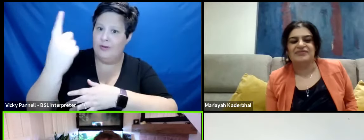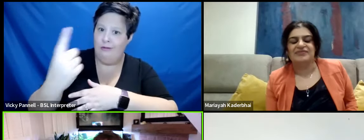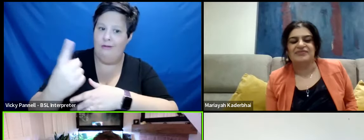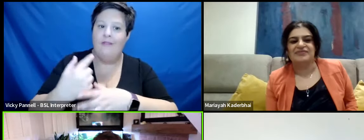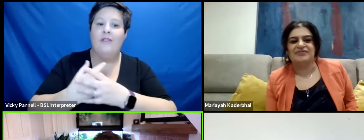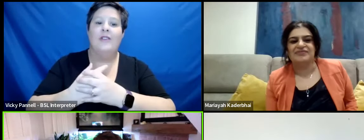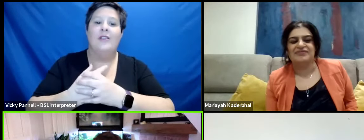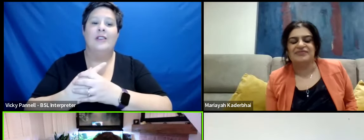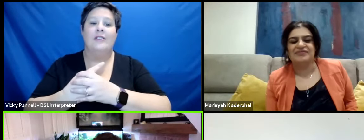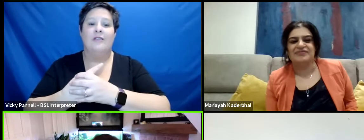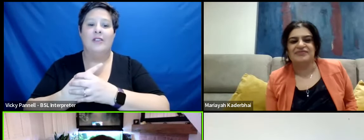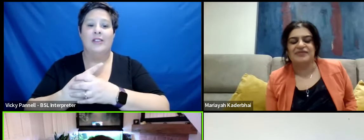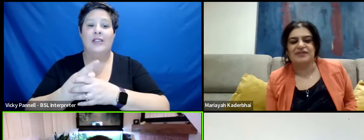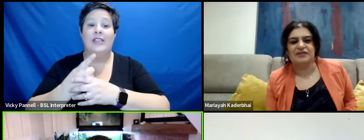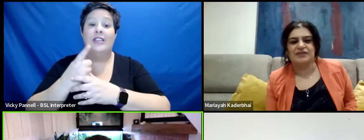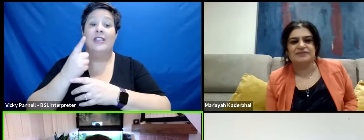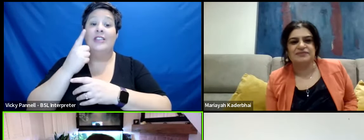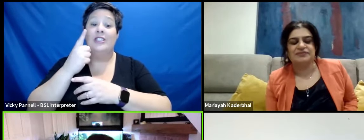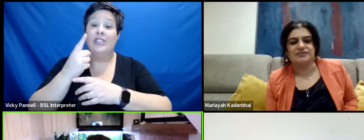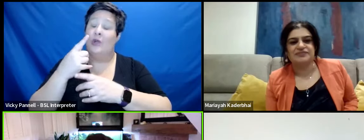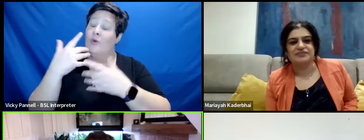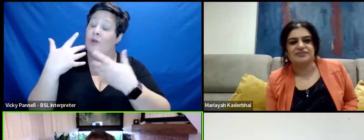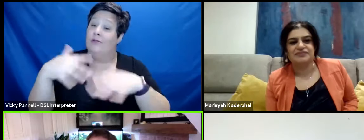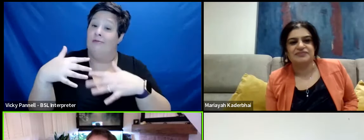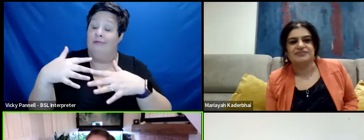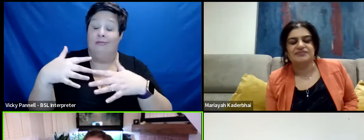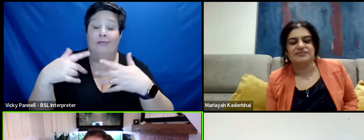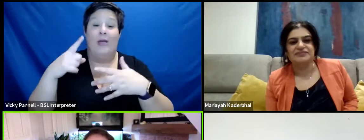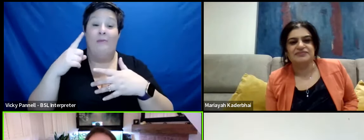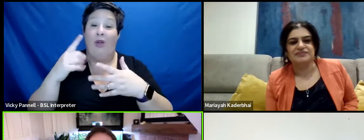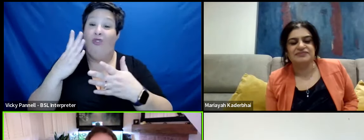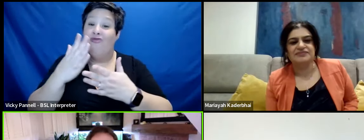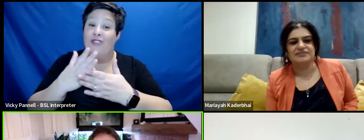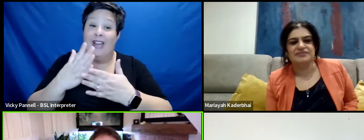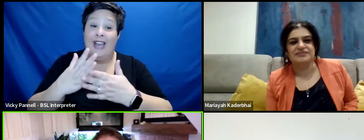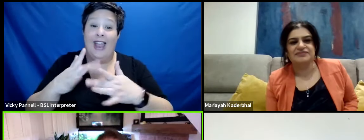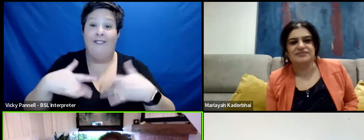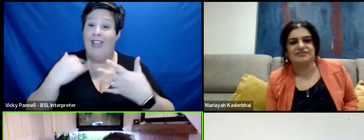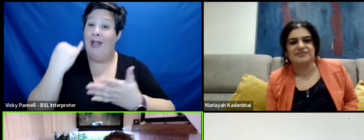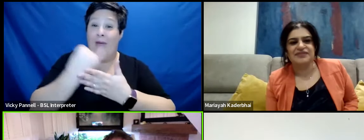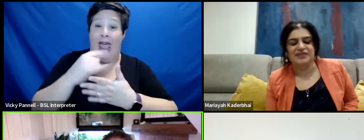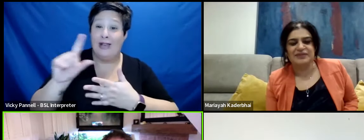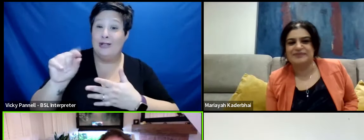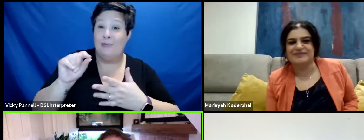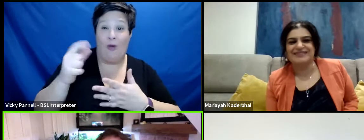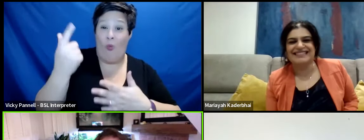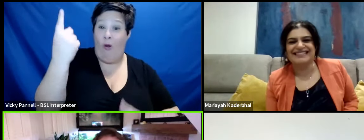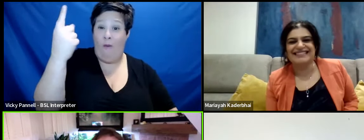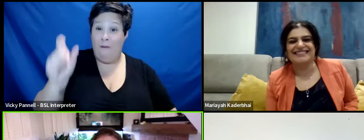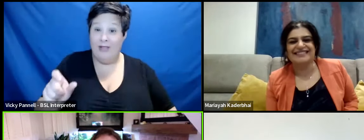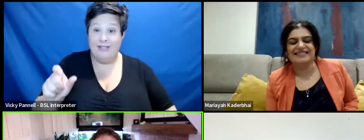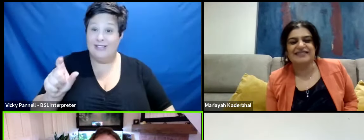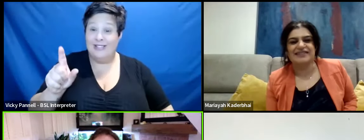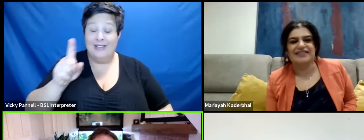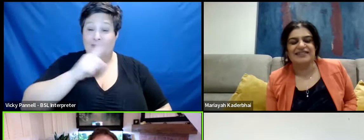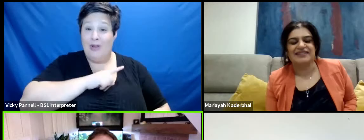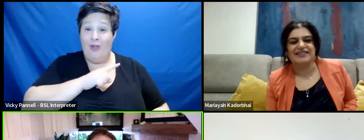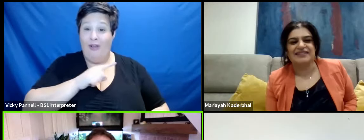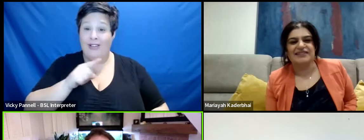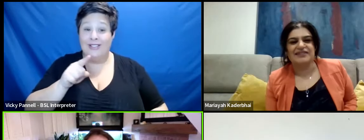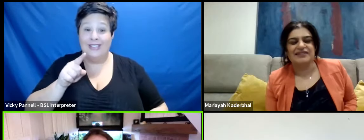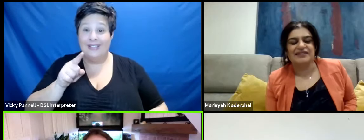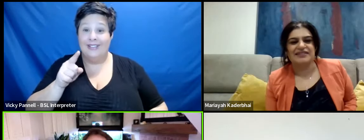she for me was a standout. They were all, but I feel bad picking any one particular person because